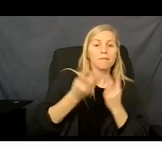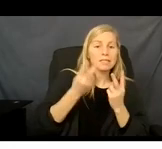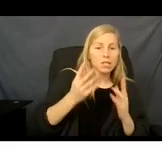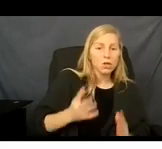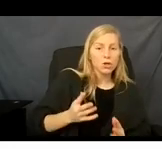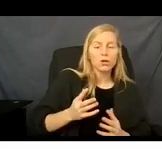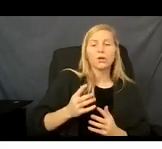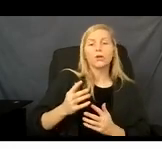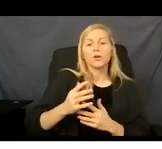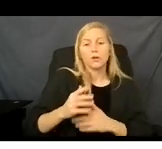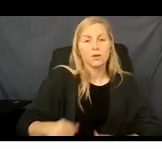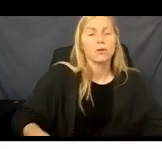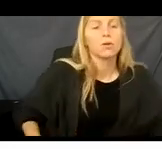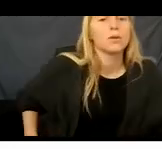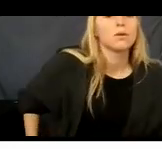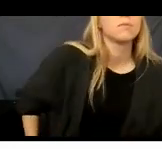do not have